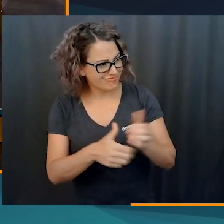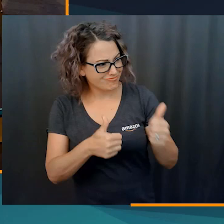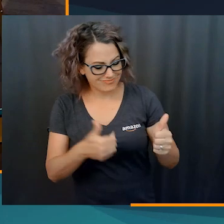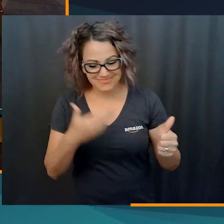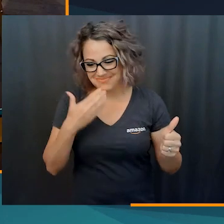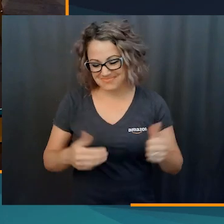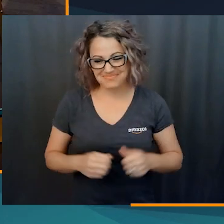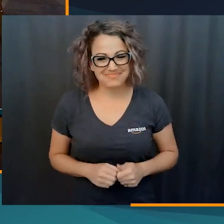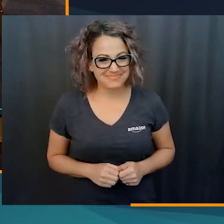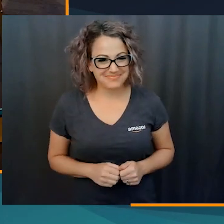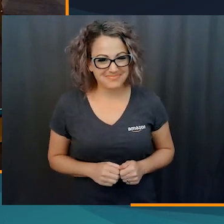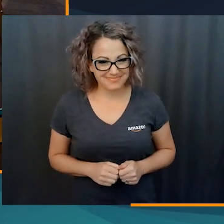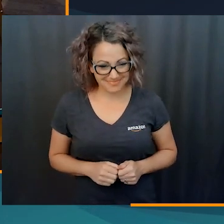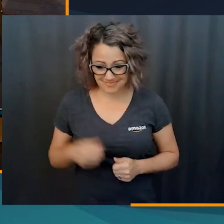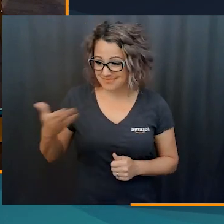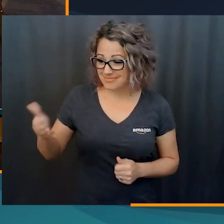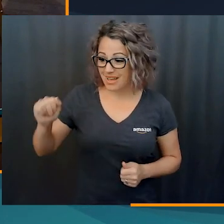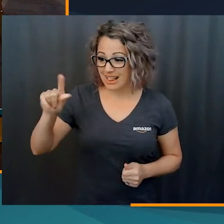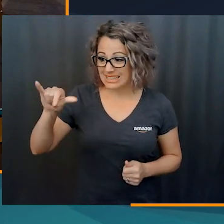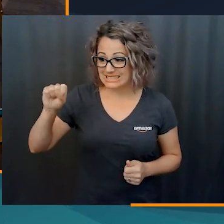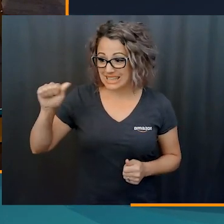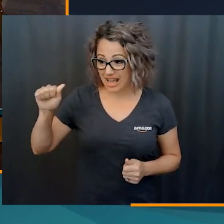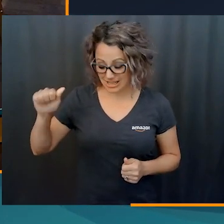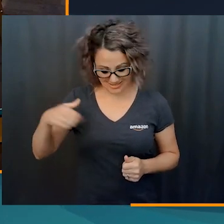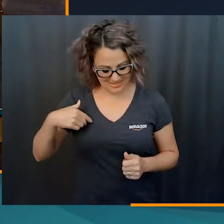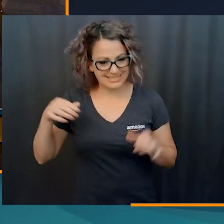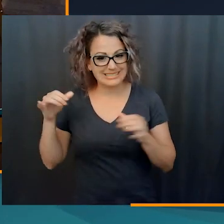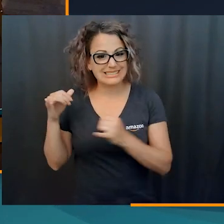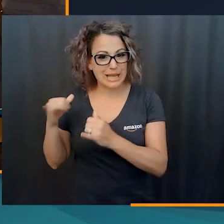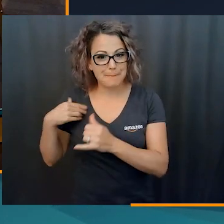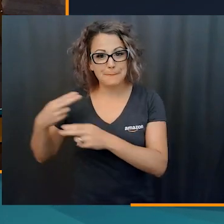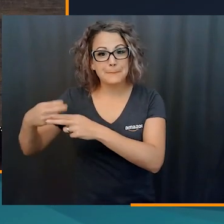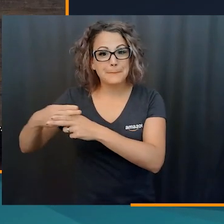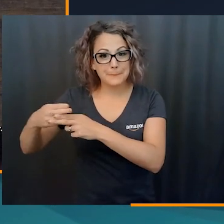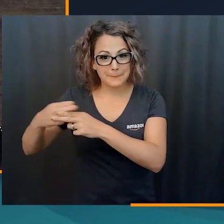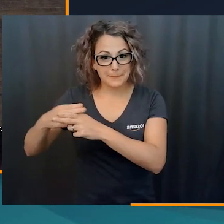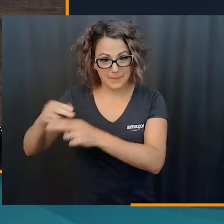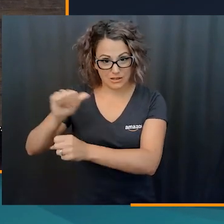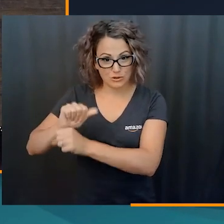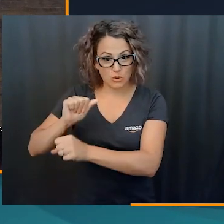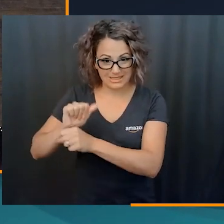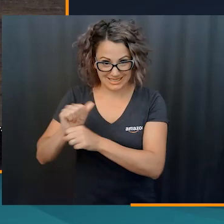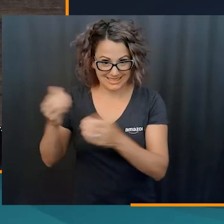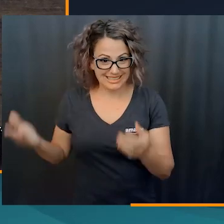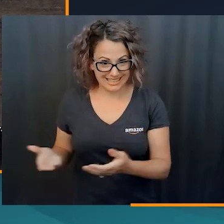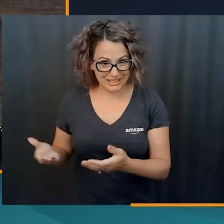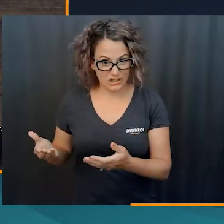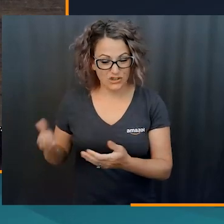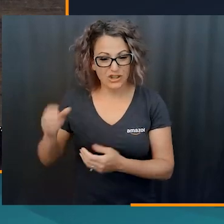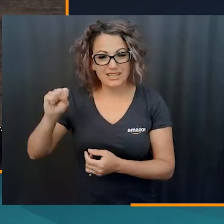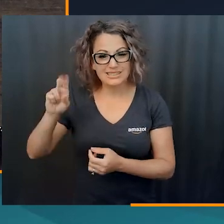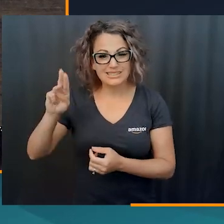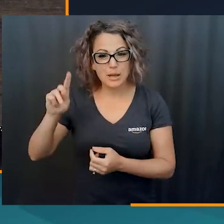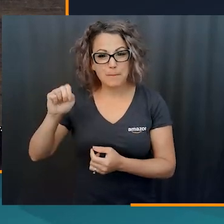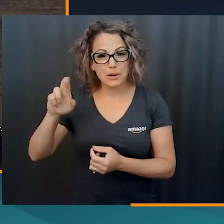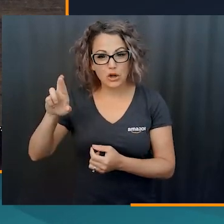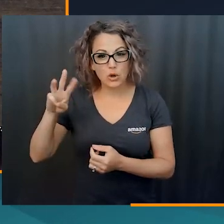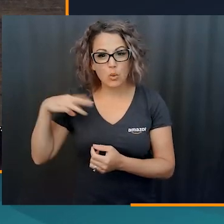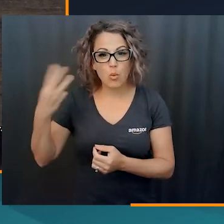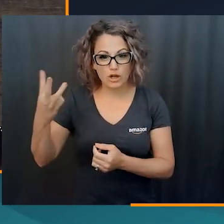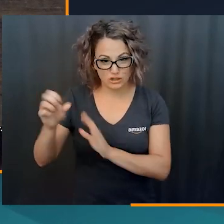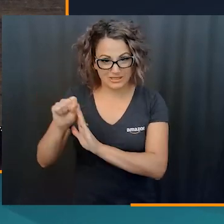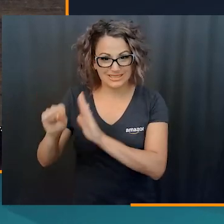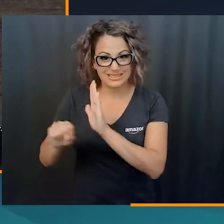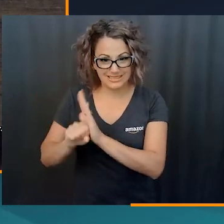on your promotion. Thank you. Alyssa, tell us about your journey. Yeah, I started as a temporary associate right here in